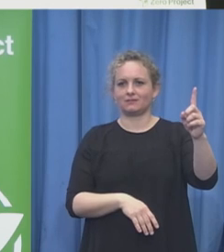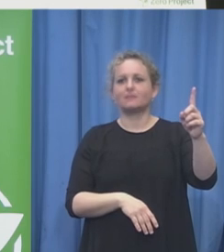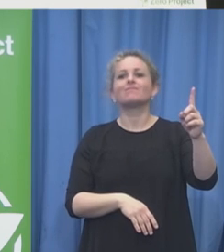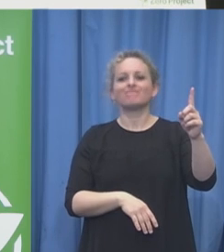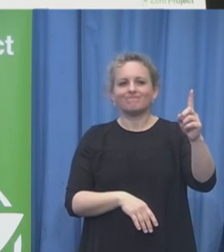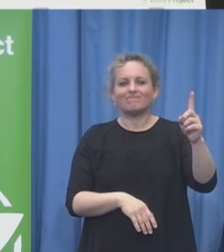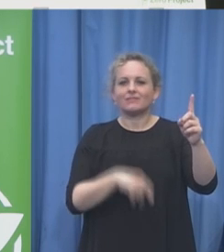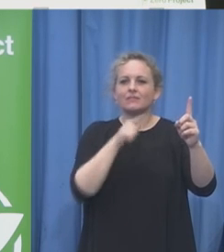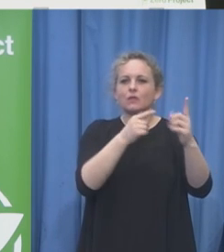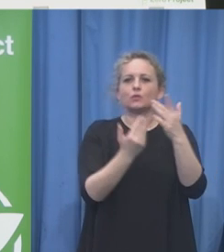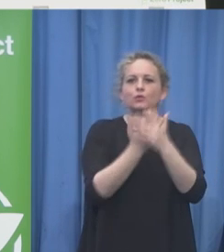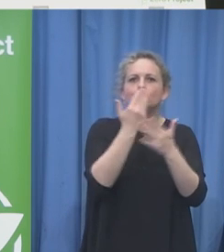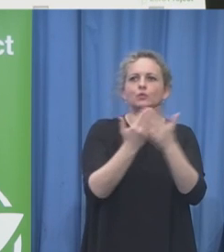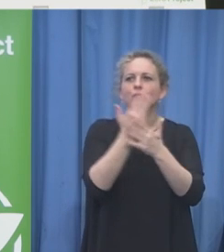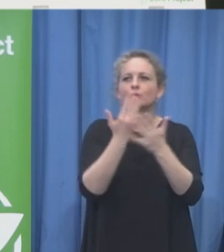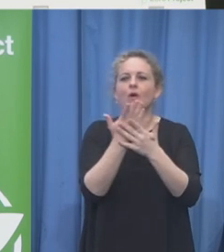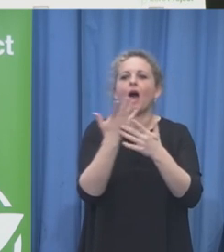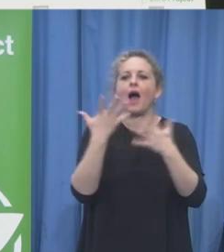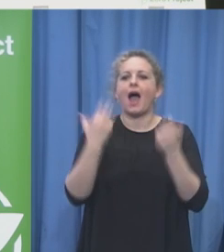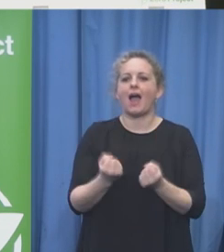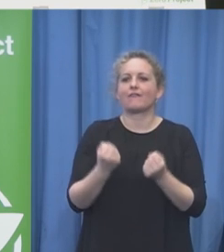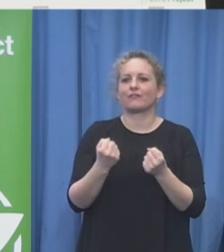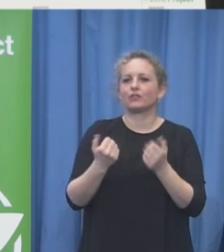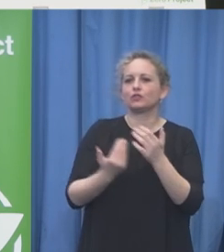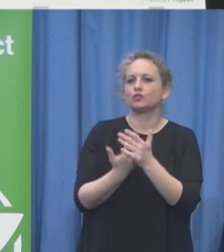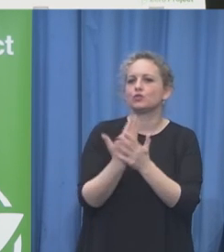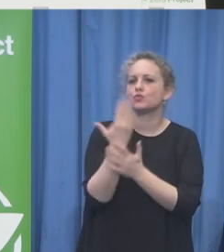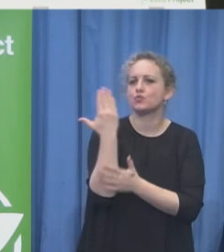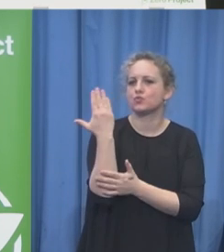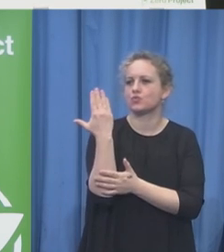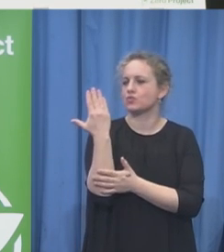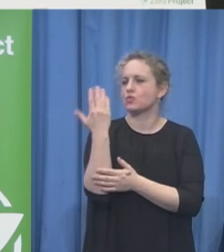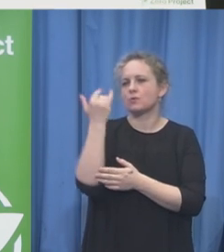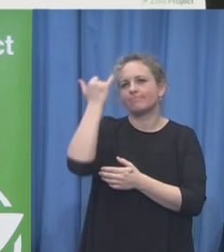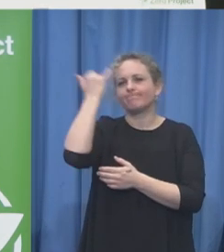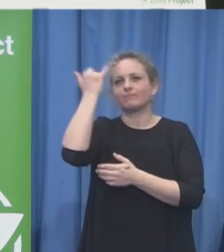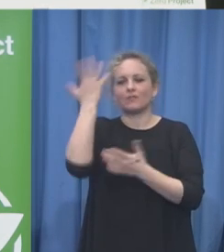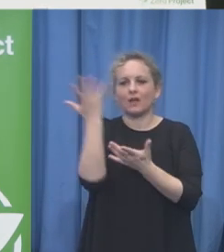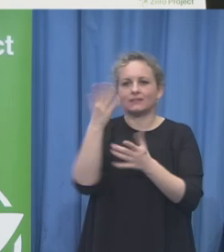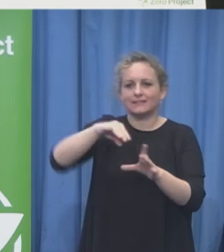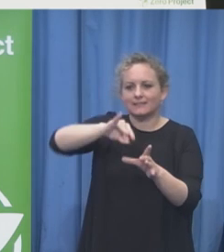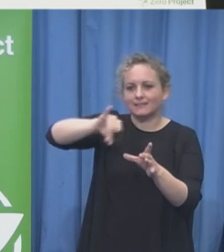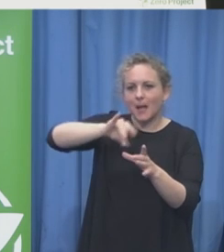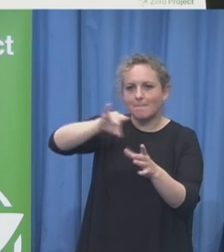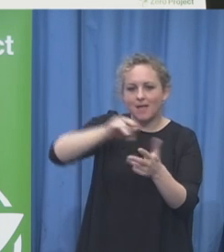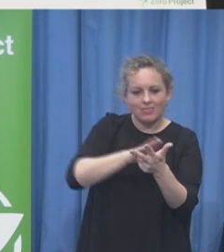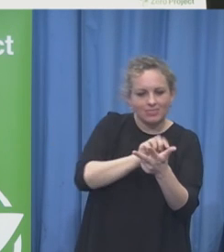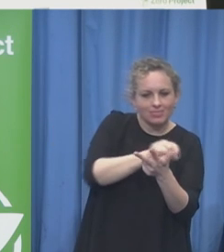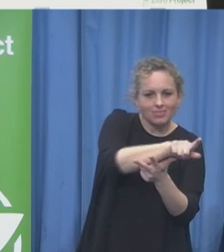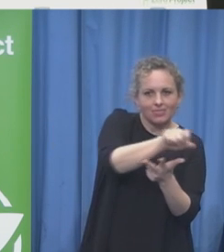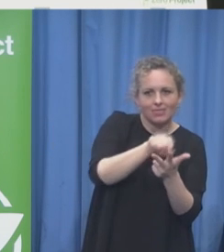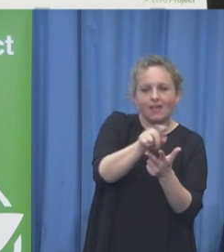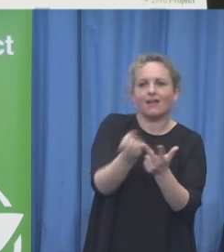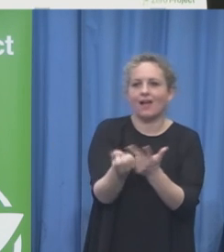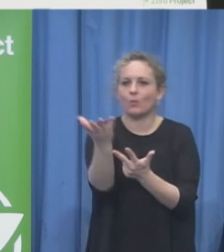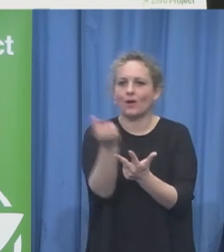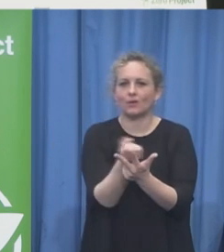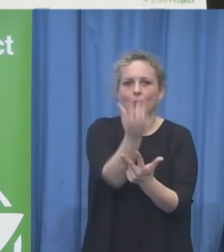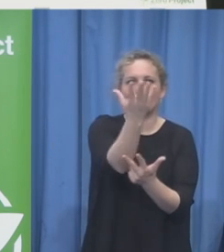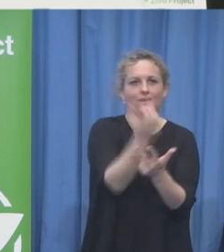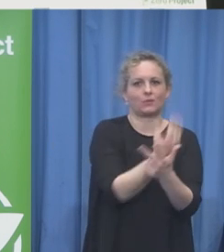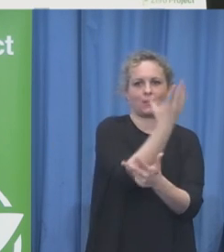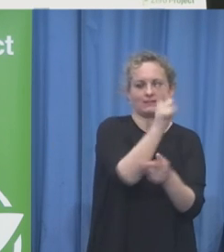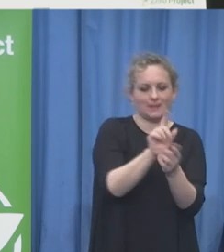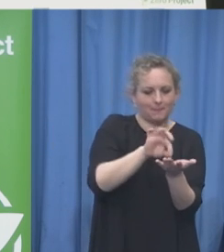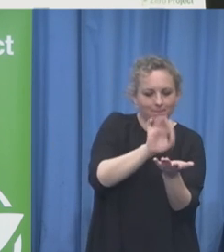leaves bursting upwards and outwards, breaking the circular barrier that imprison